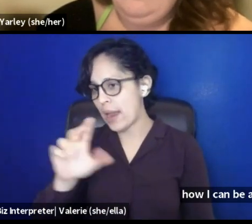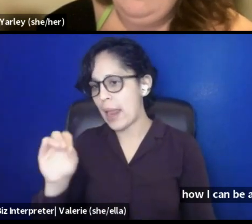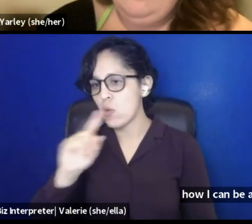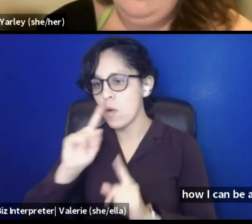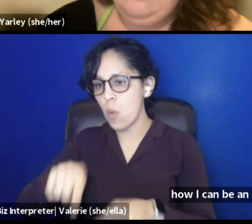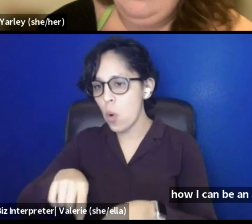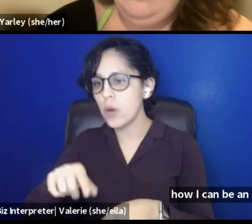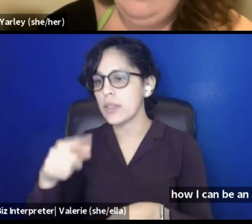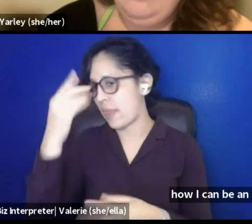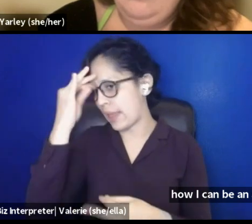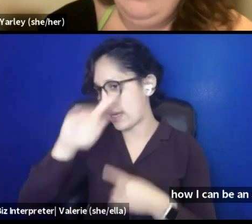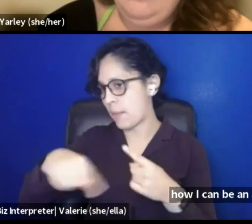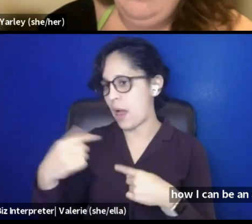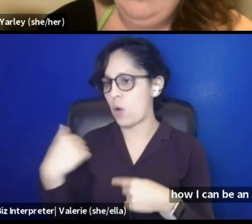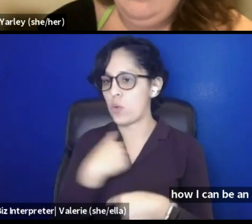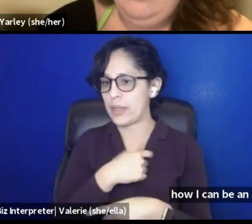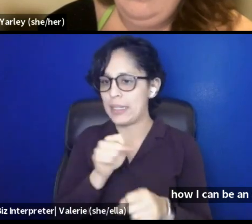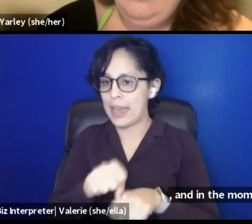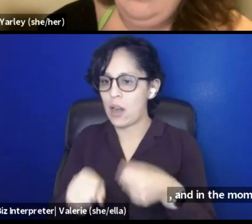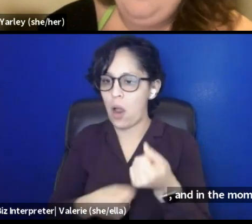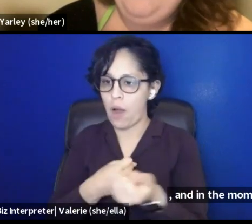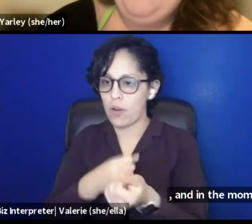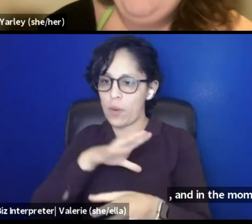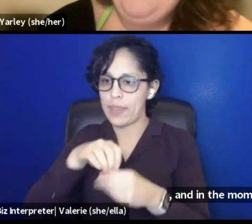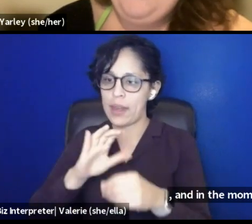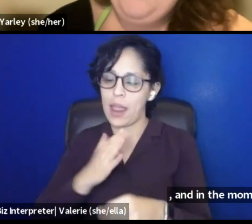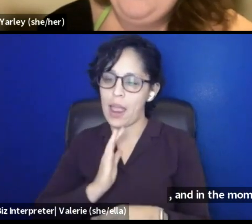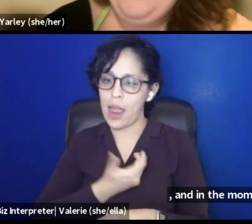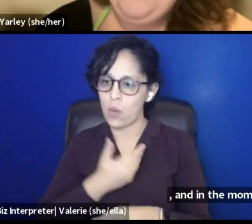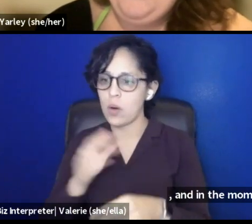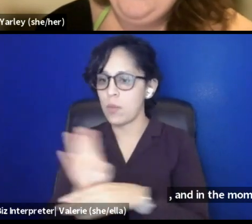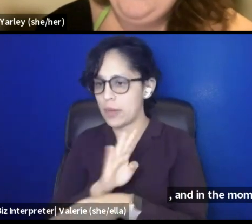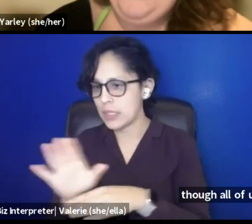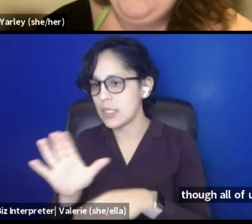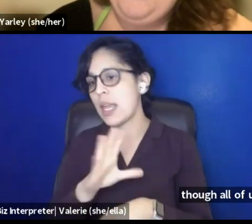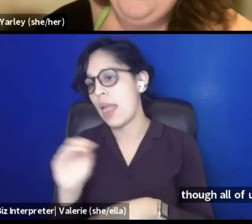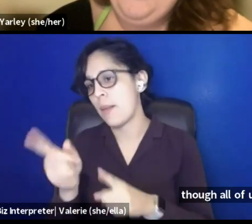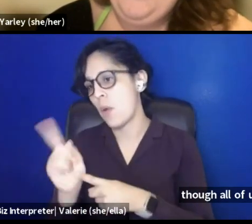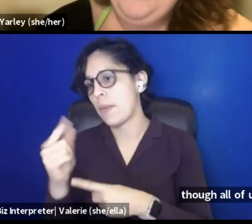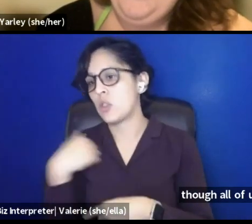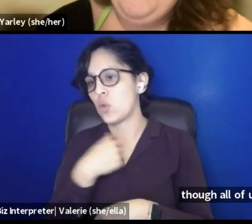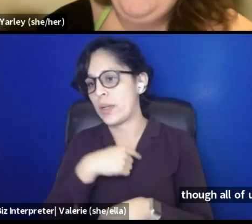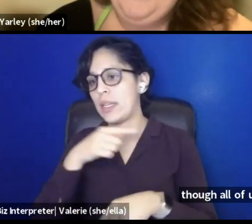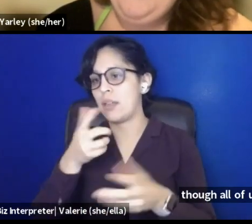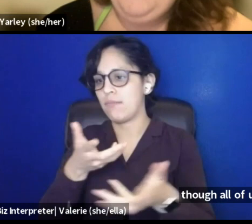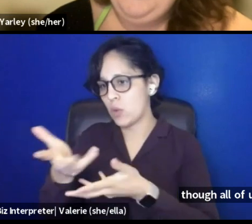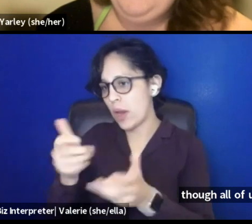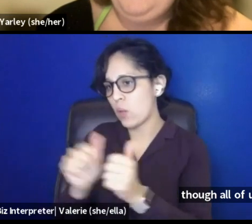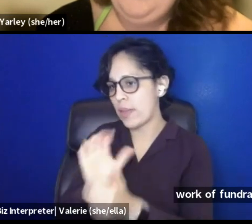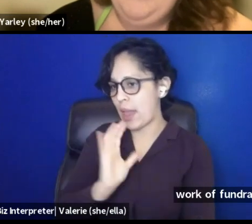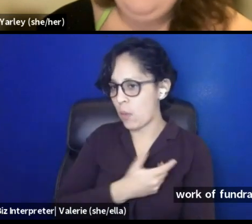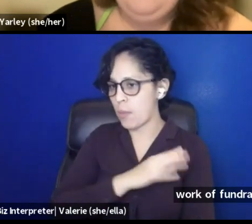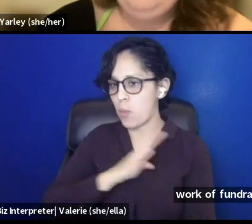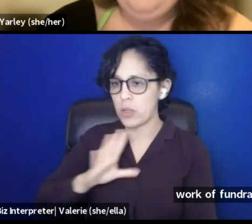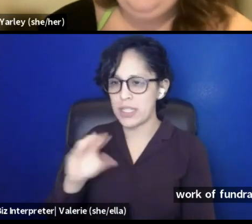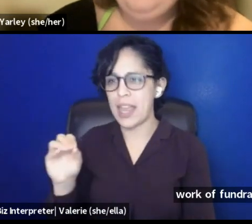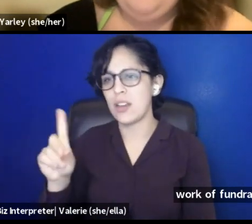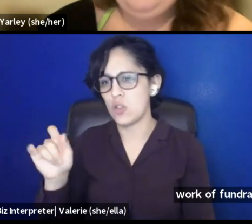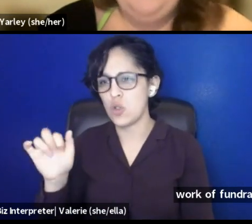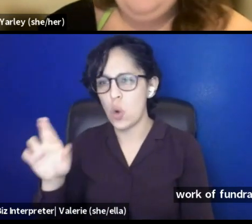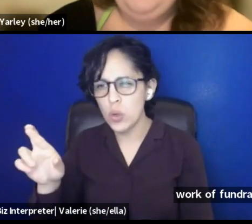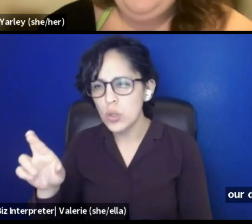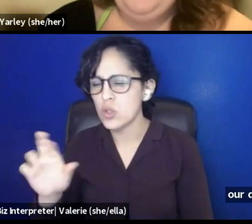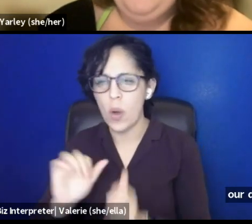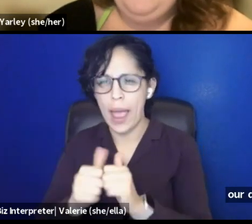-development staff, though, all of us who work in nonprofit are also in the work of fundraising, get to interact with the board and our donors. That's a great question. So how